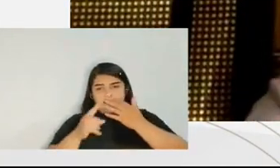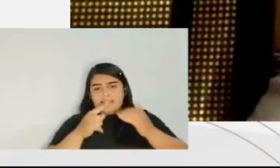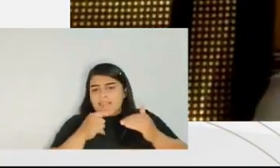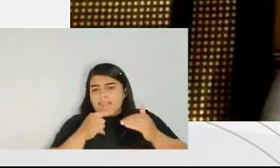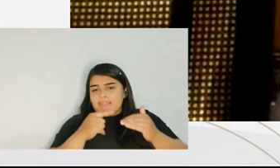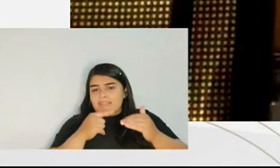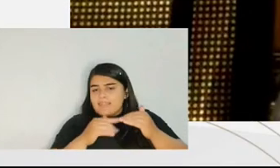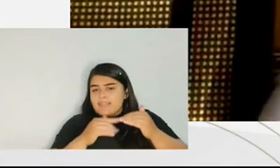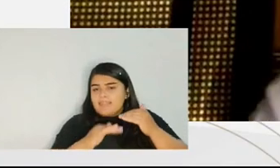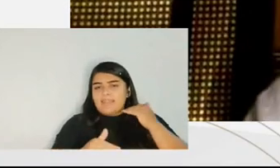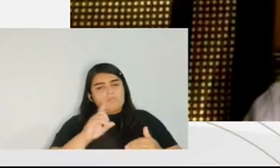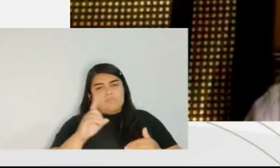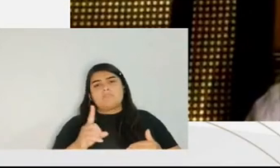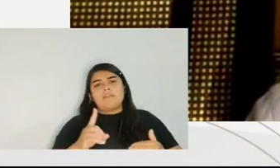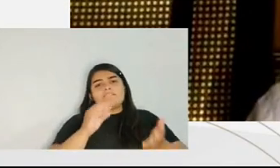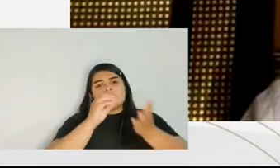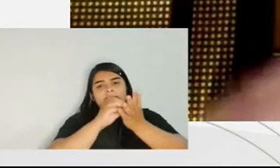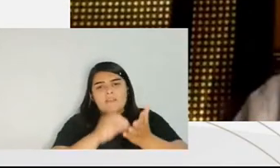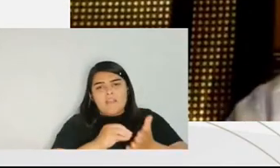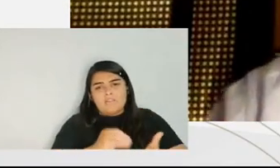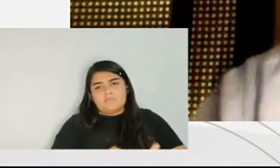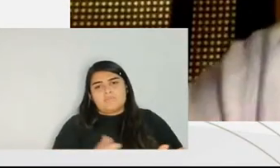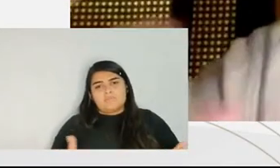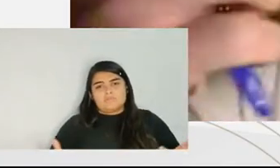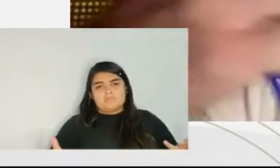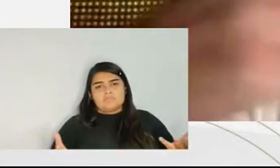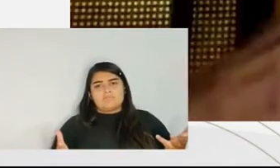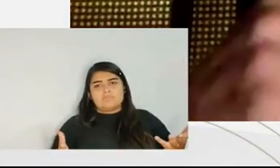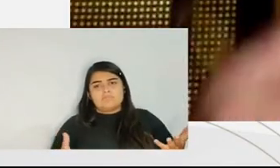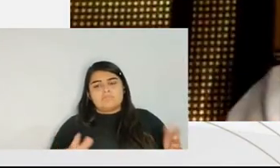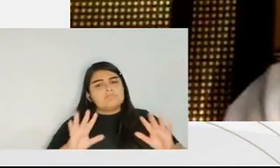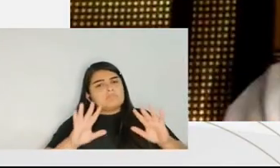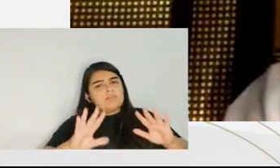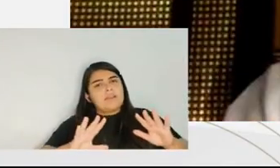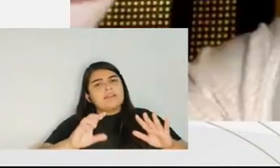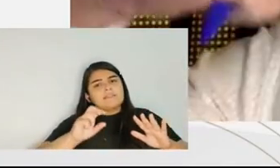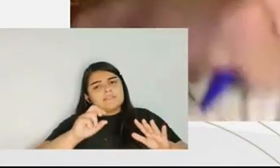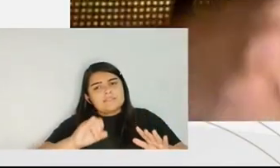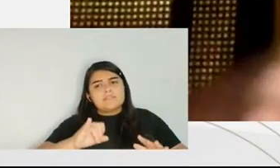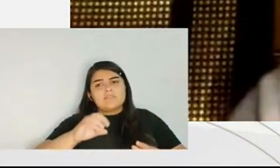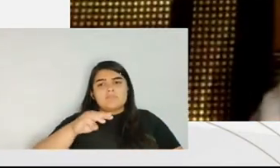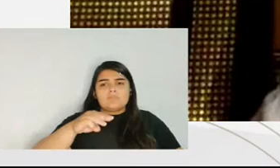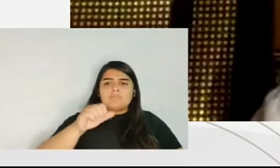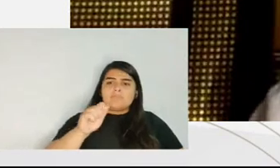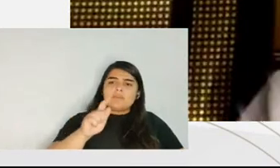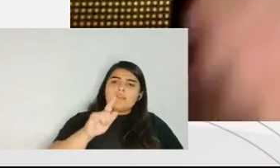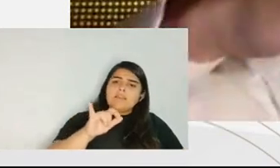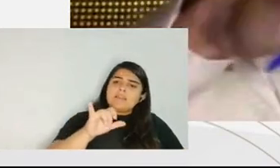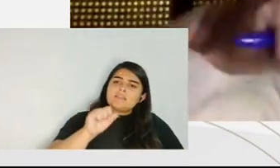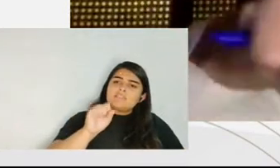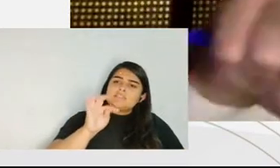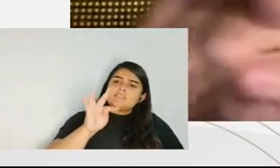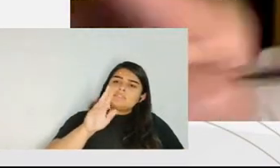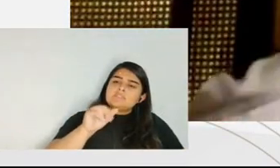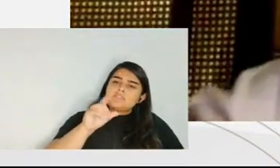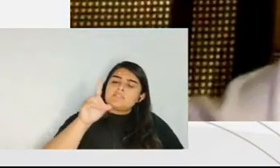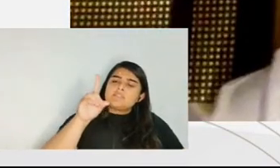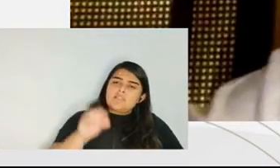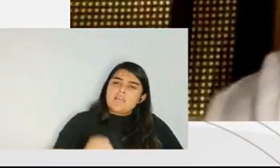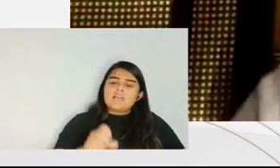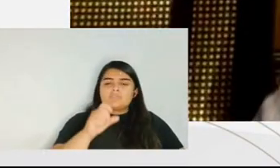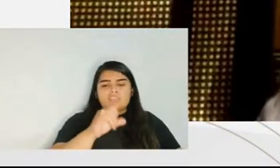clauses that are absurd that are not adequate that are insufficient but as long as the